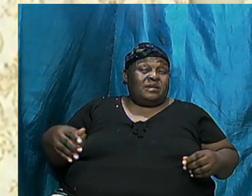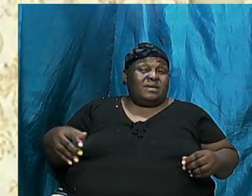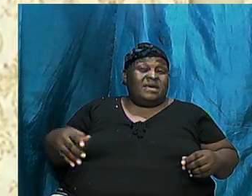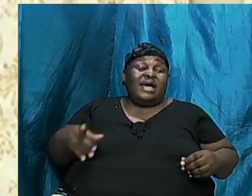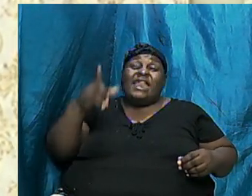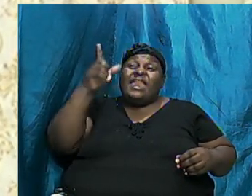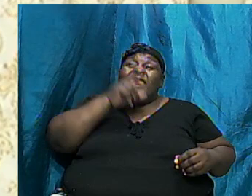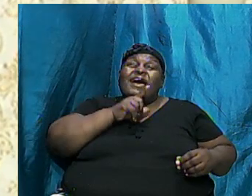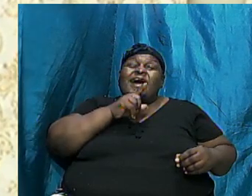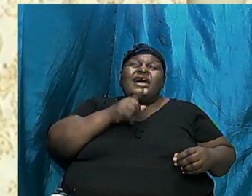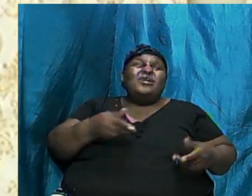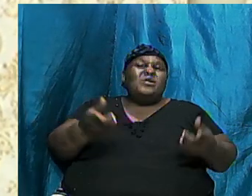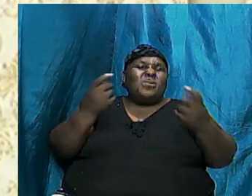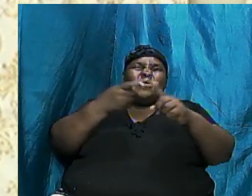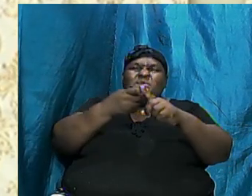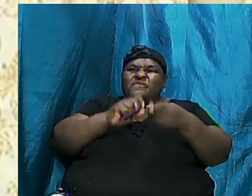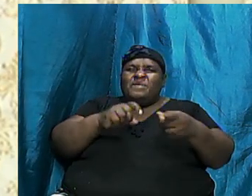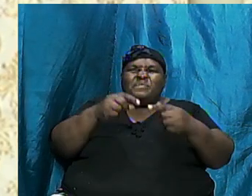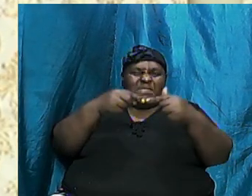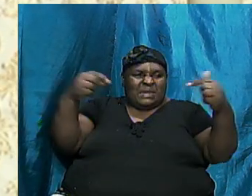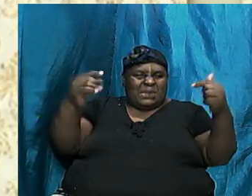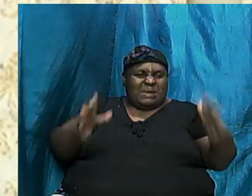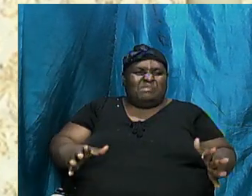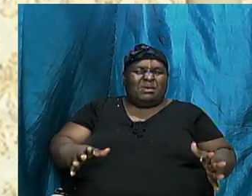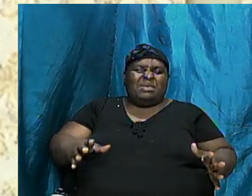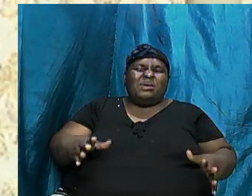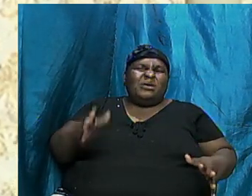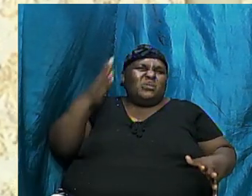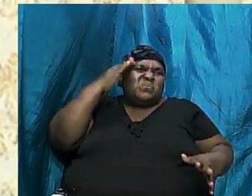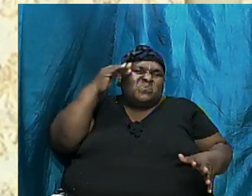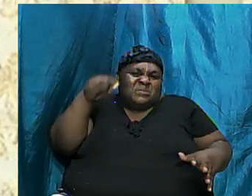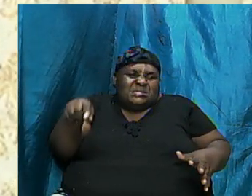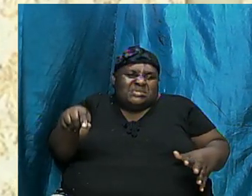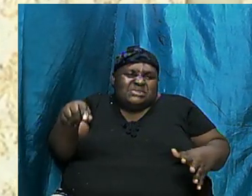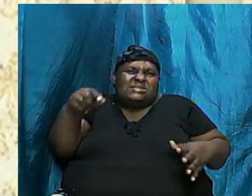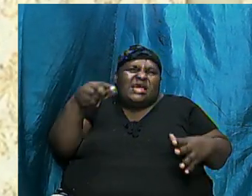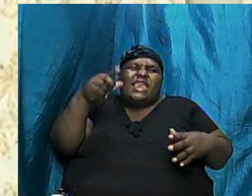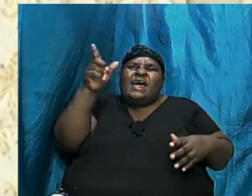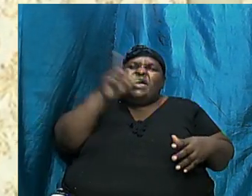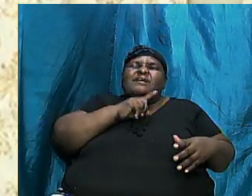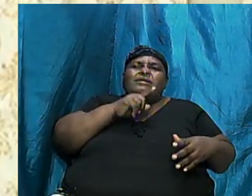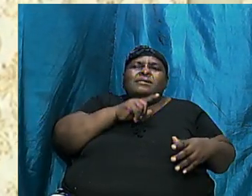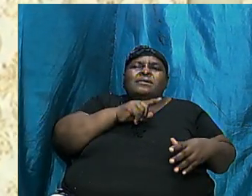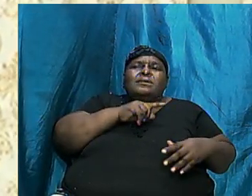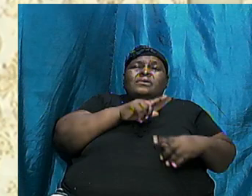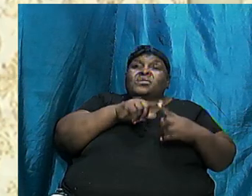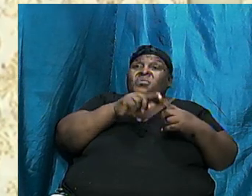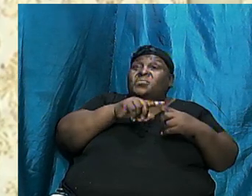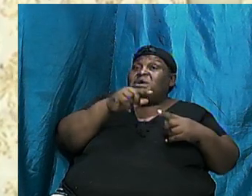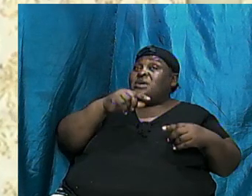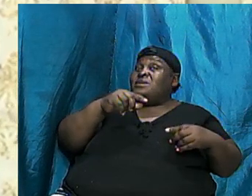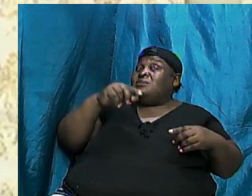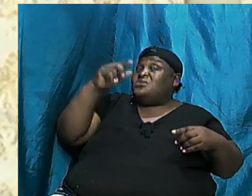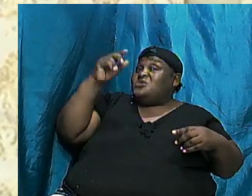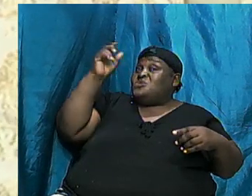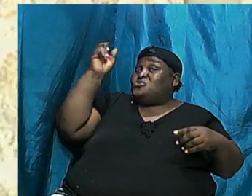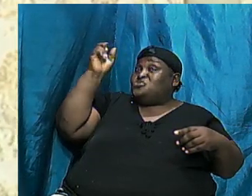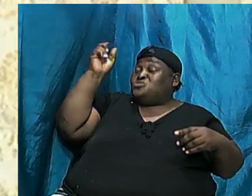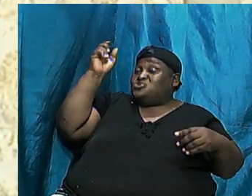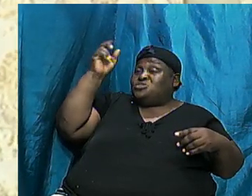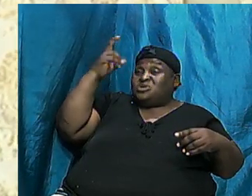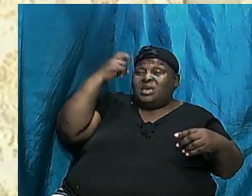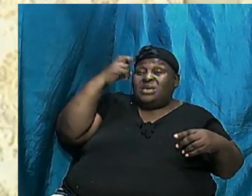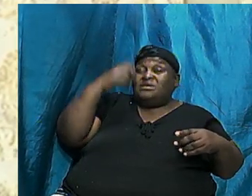comes up from the enemy. And you can know that this is a lie. But you see, when Satan comes and uses deception, deception